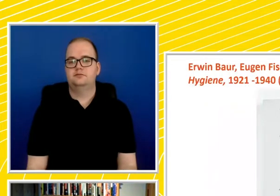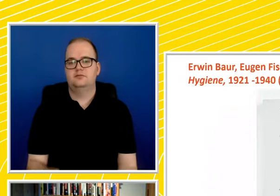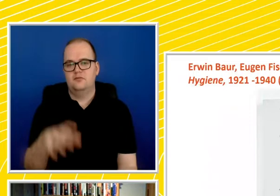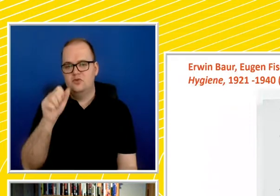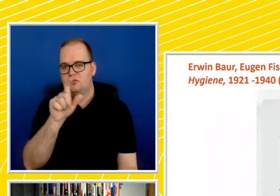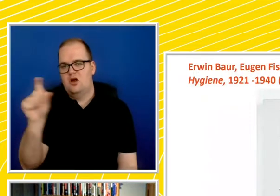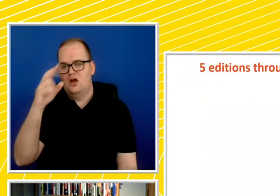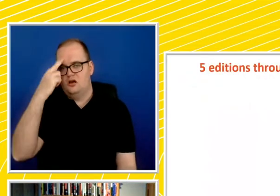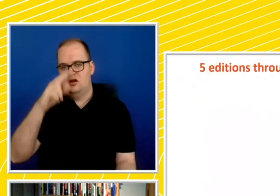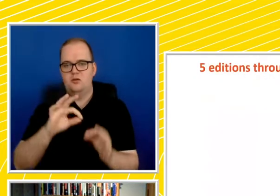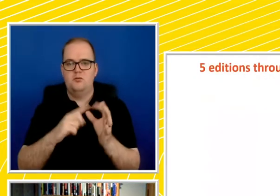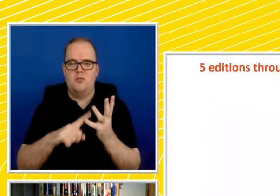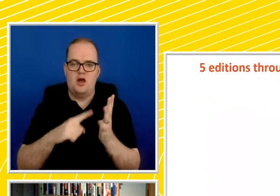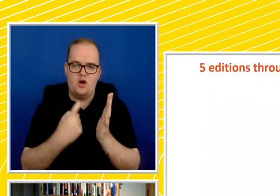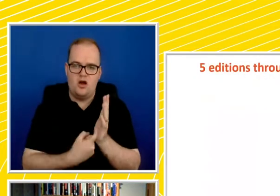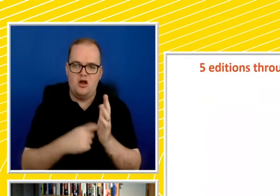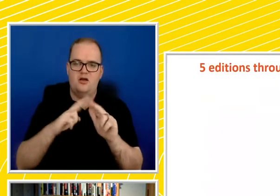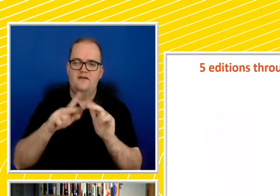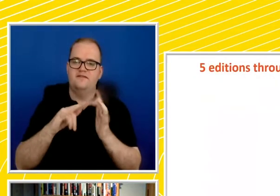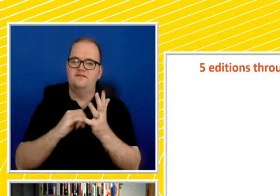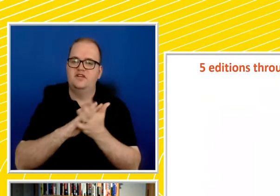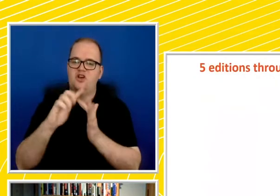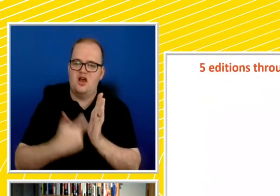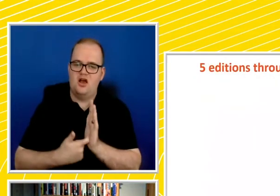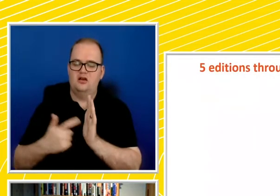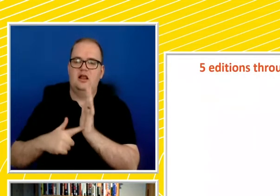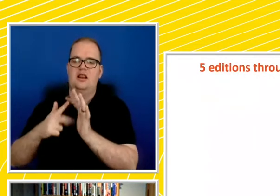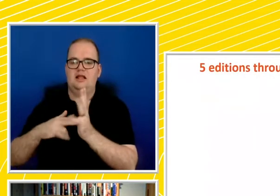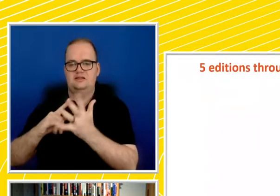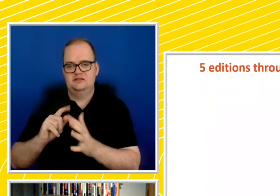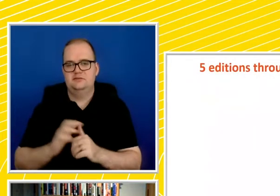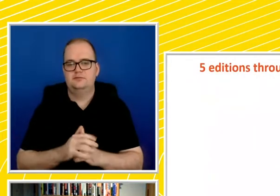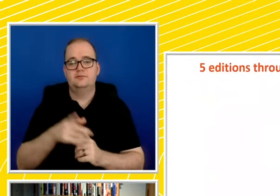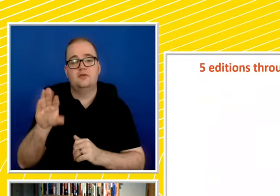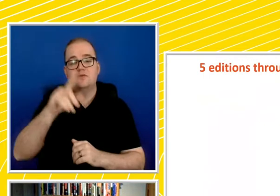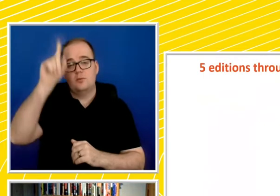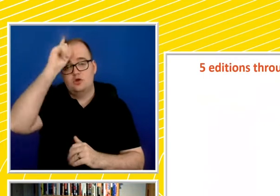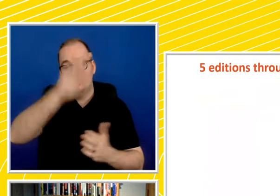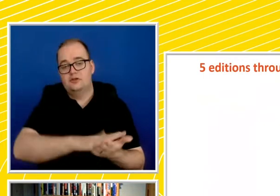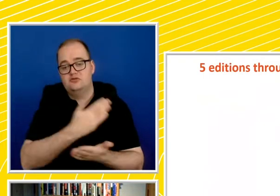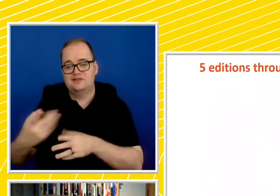Fischer, Lenz. This is even translated into English in 1931.